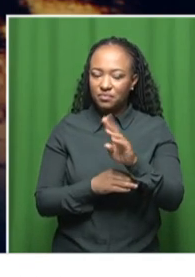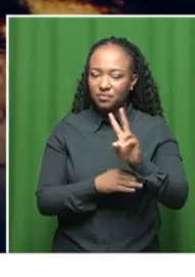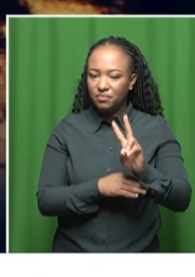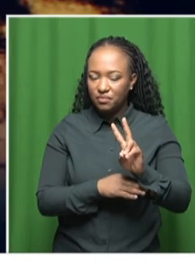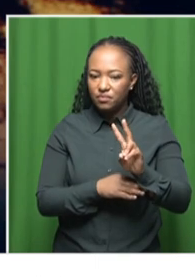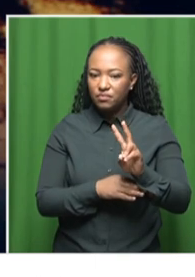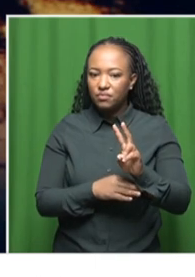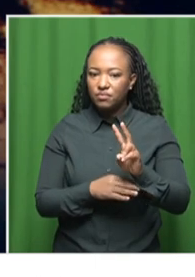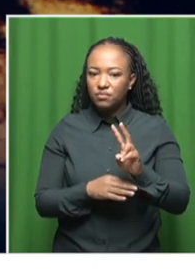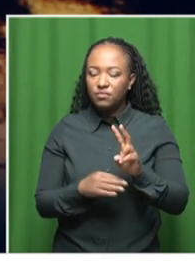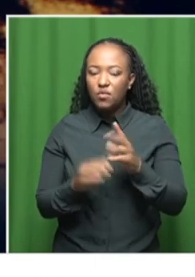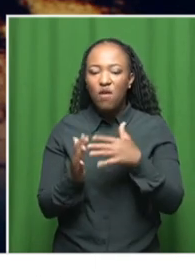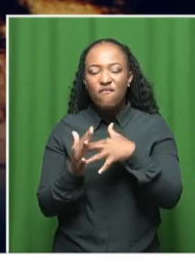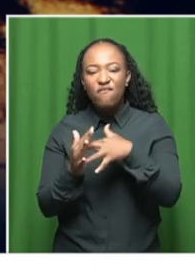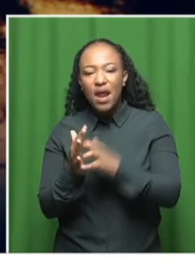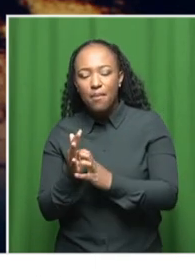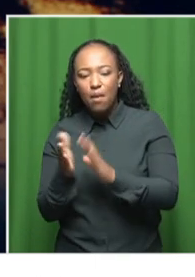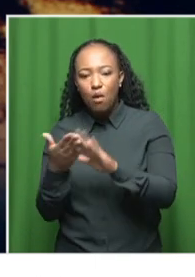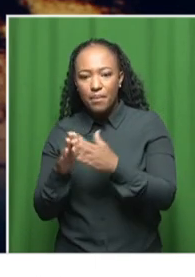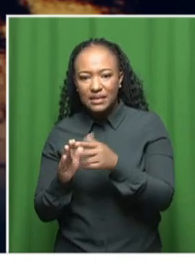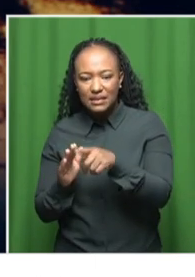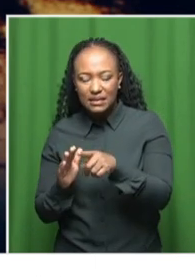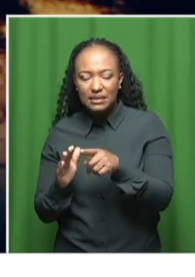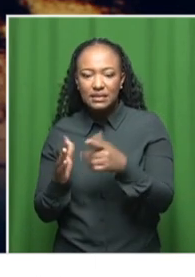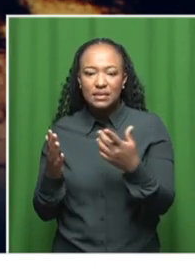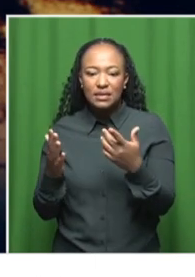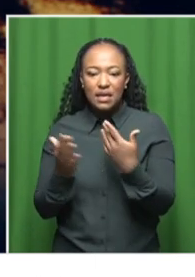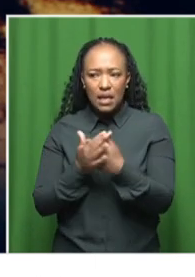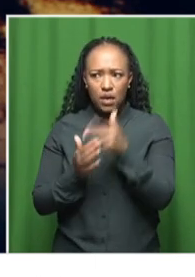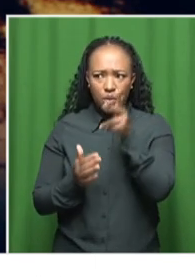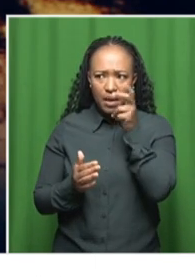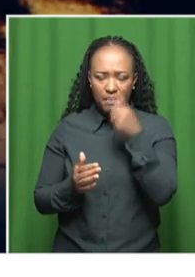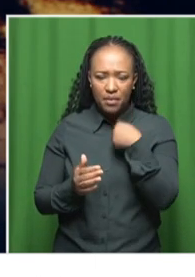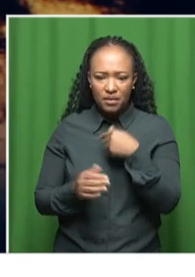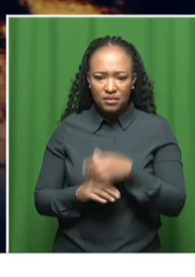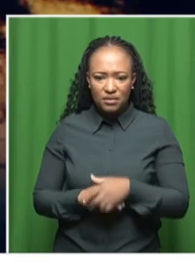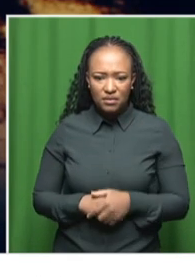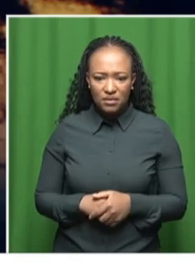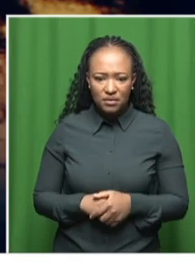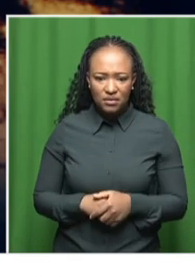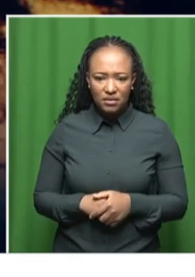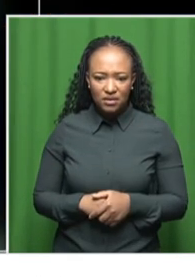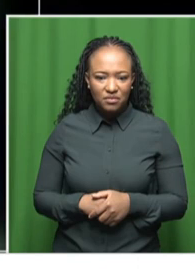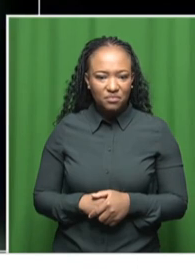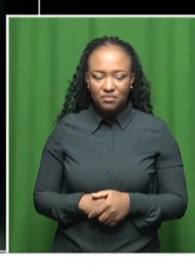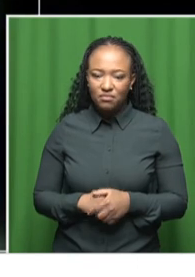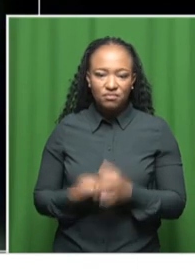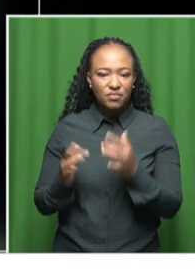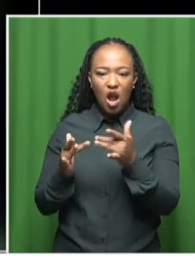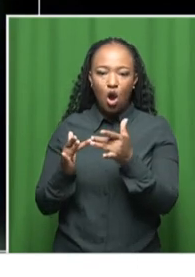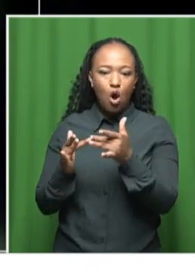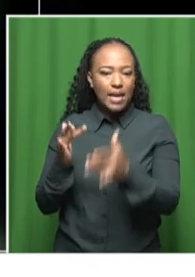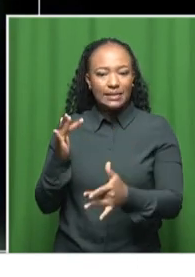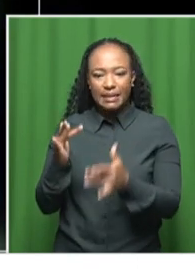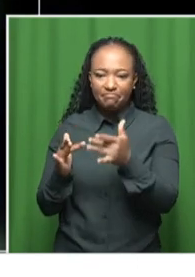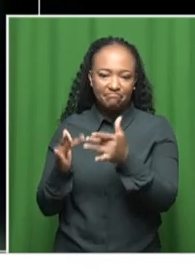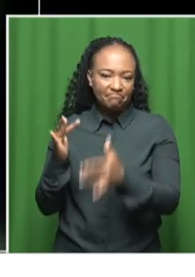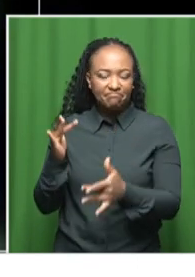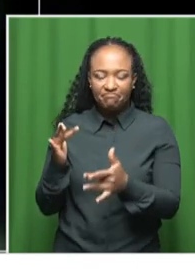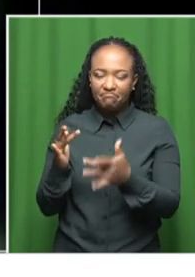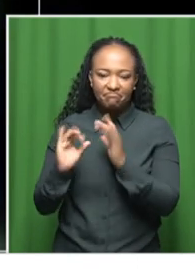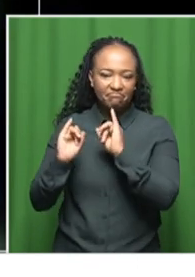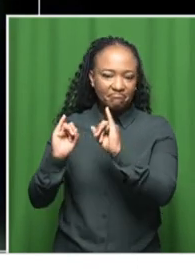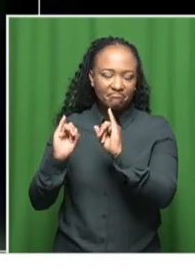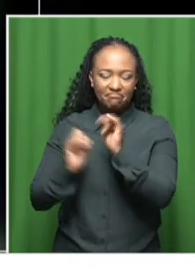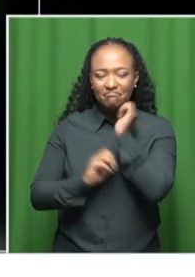children vulnerable to society, our communities. Can you hear me? Wendy, that connection is not great. I think we...